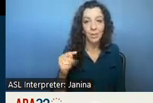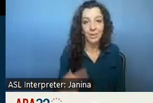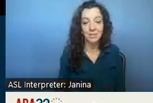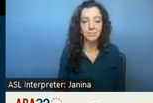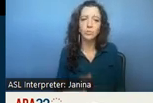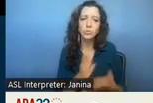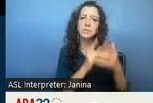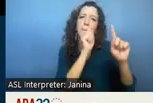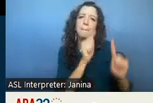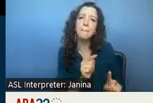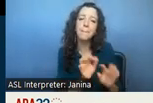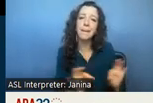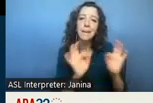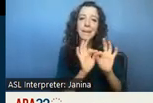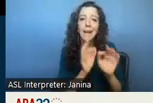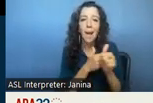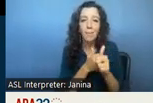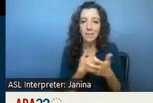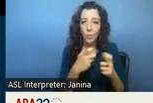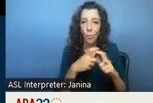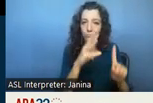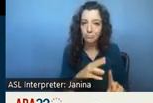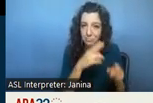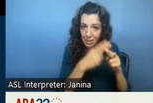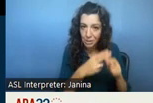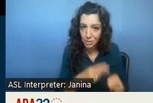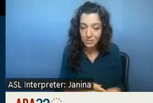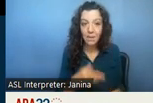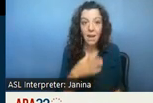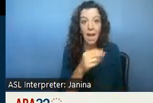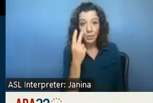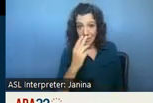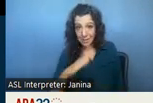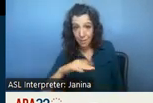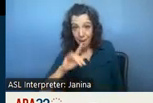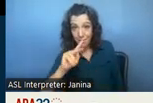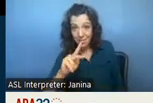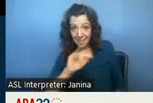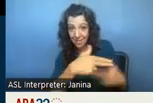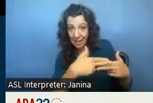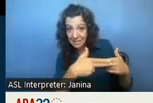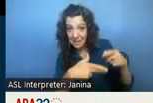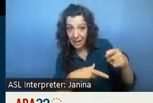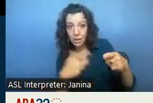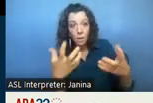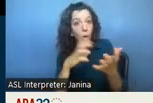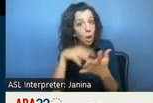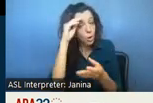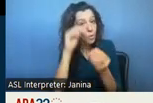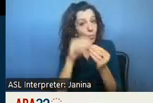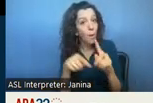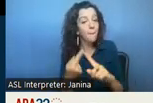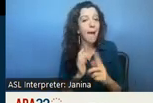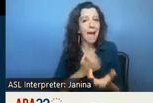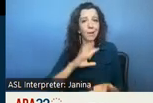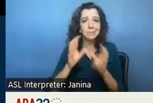updates that i wanted to highlight i also wanted to mention the link at the bottom of this page if you'd like to learn more about our 18 initiatives